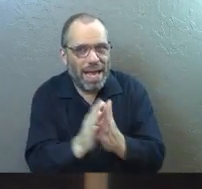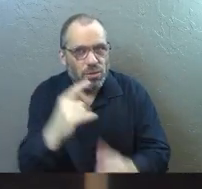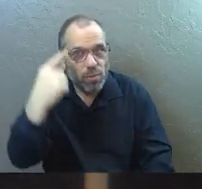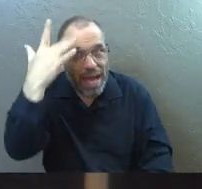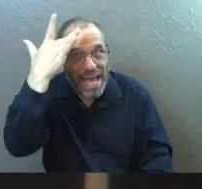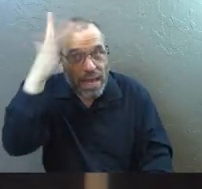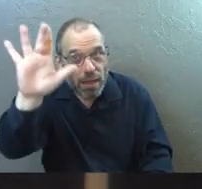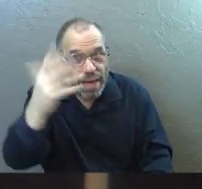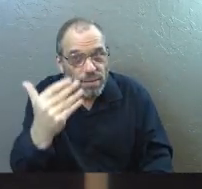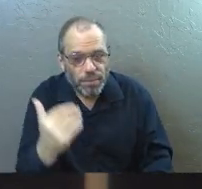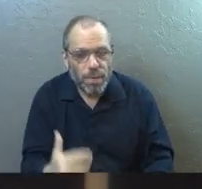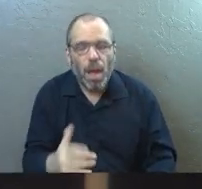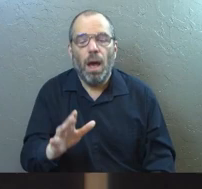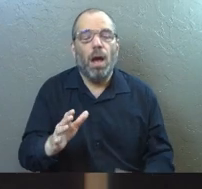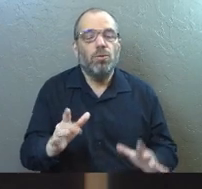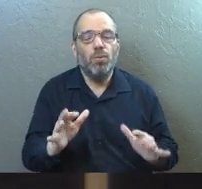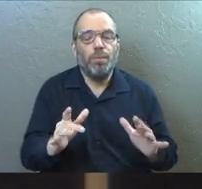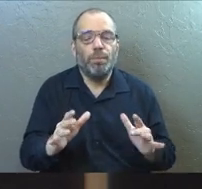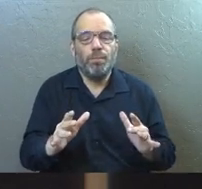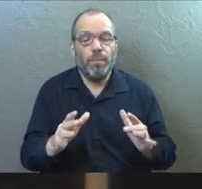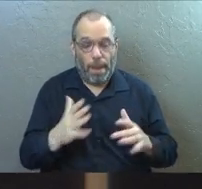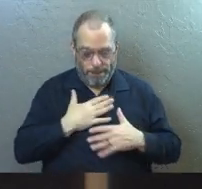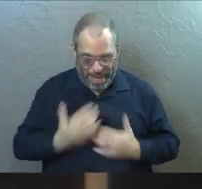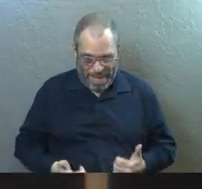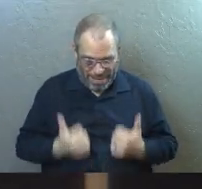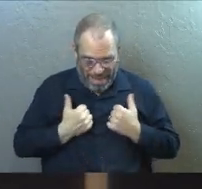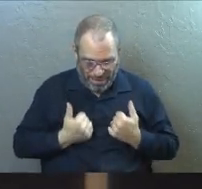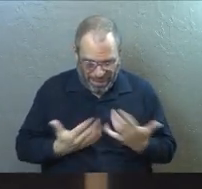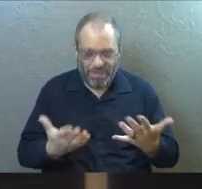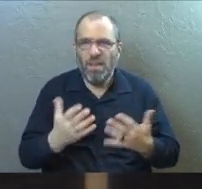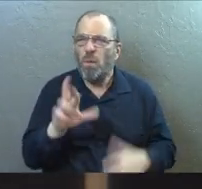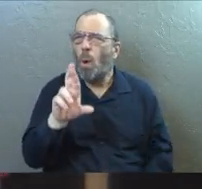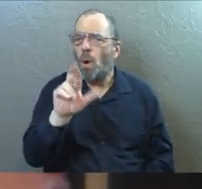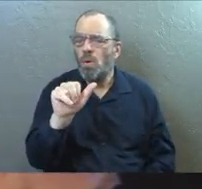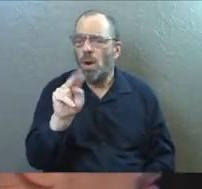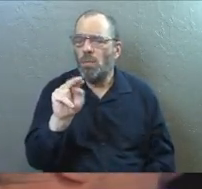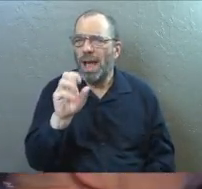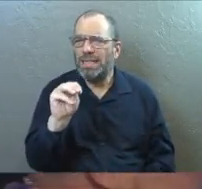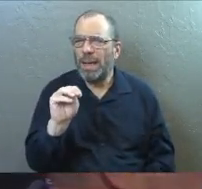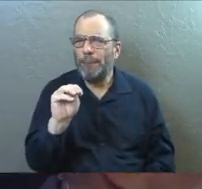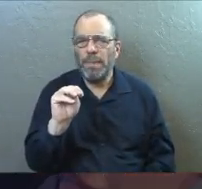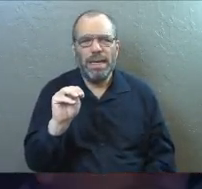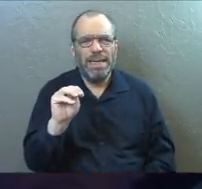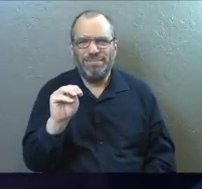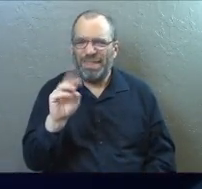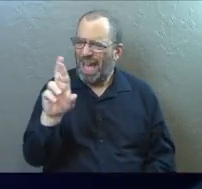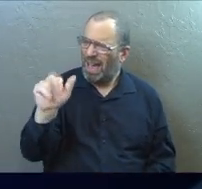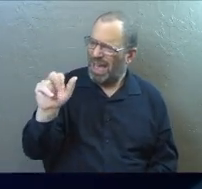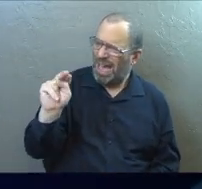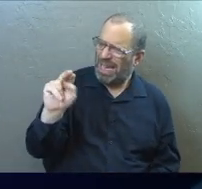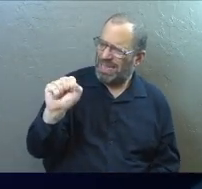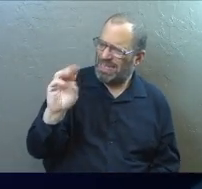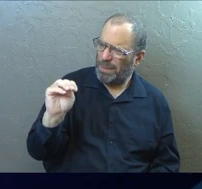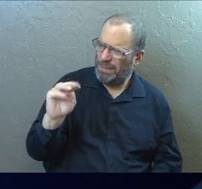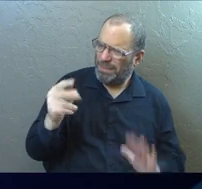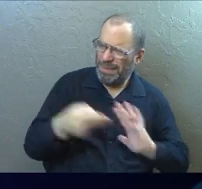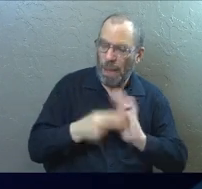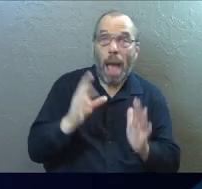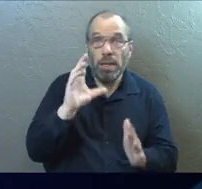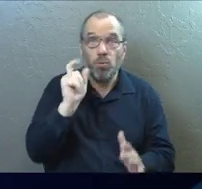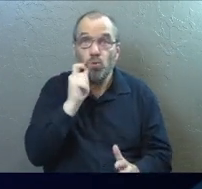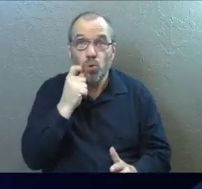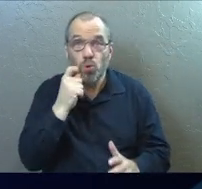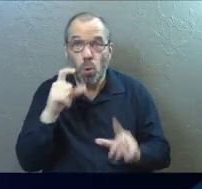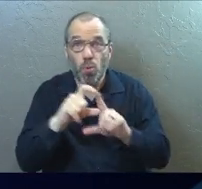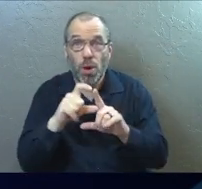away. He says to give his life as a ransom for many. That word ransom there, that's a weird word. It's a cool